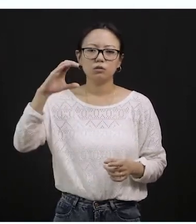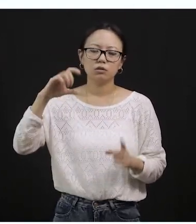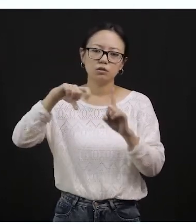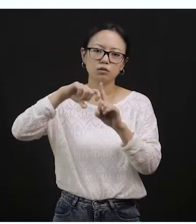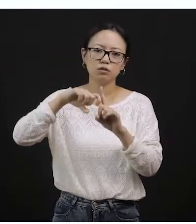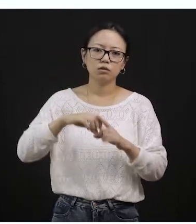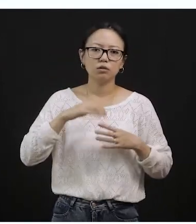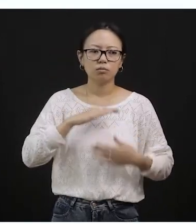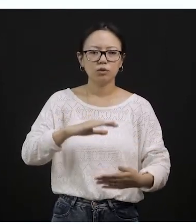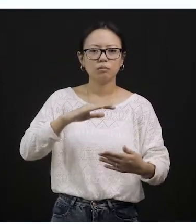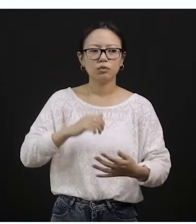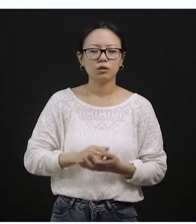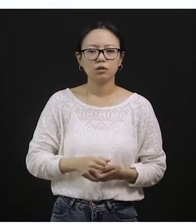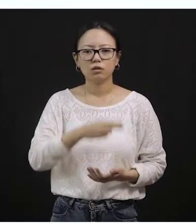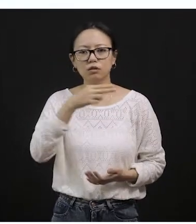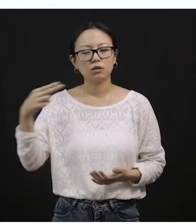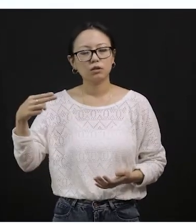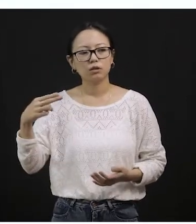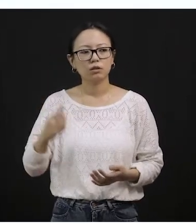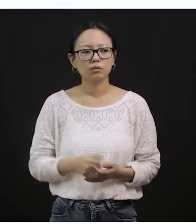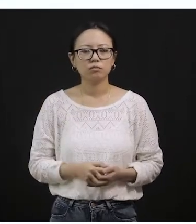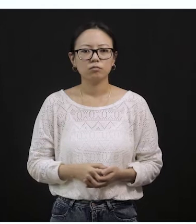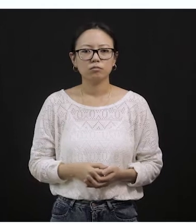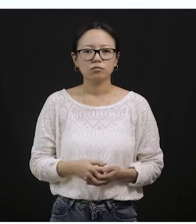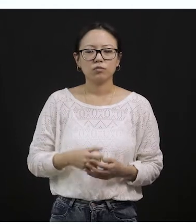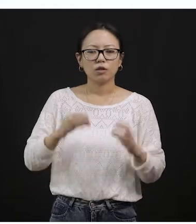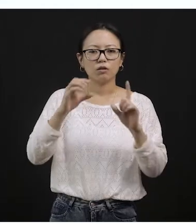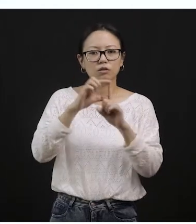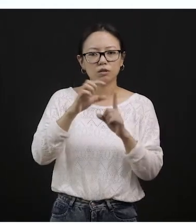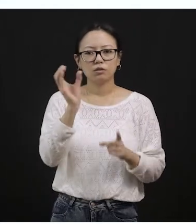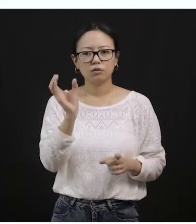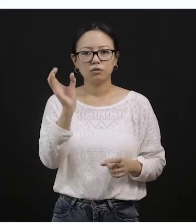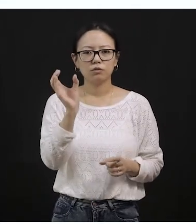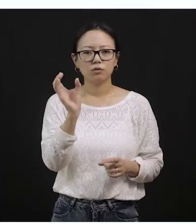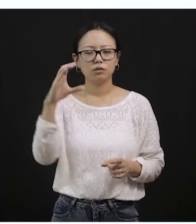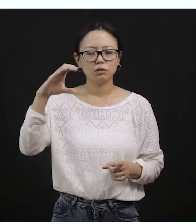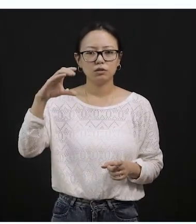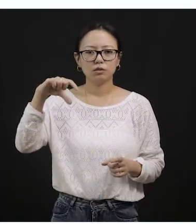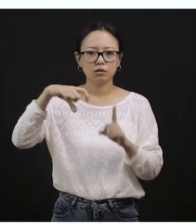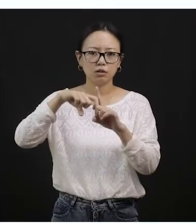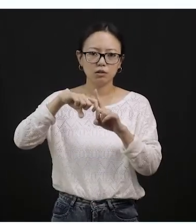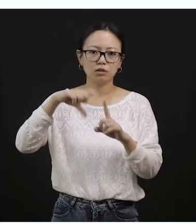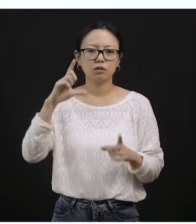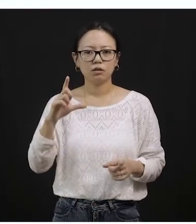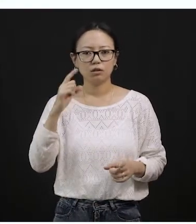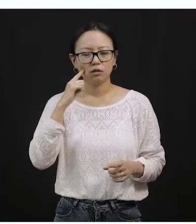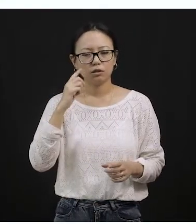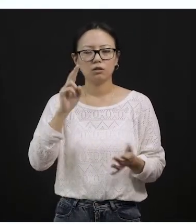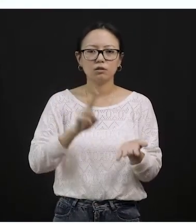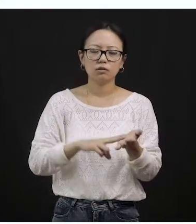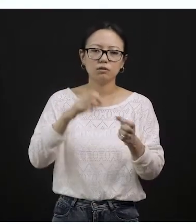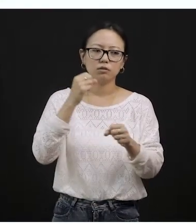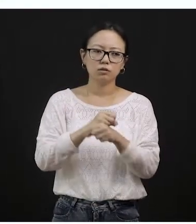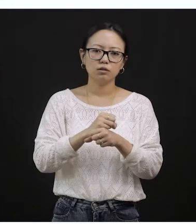duckling, right? The name for a baby duck is duckling. D-U-C-G-L-I